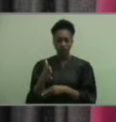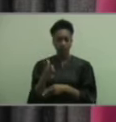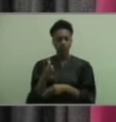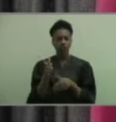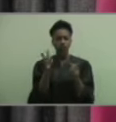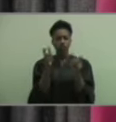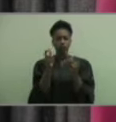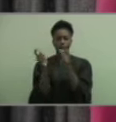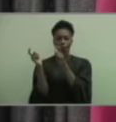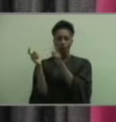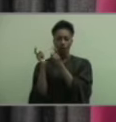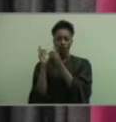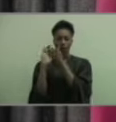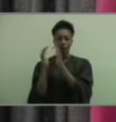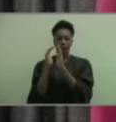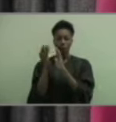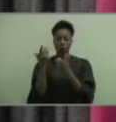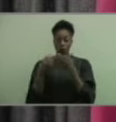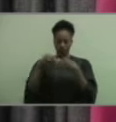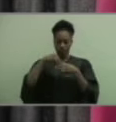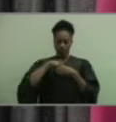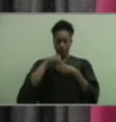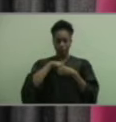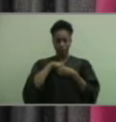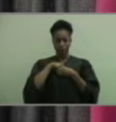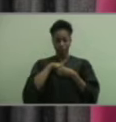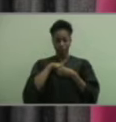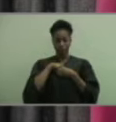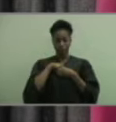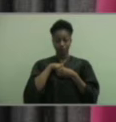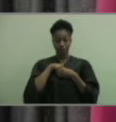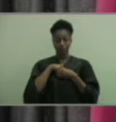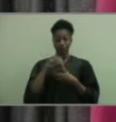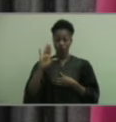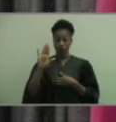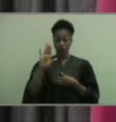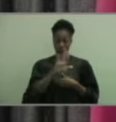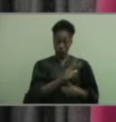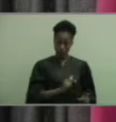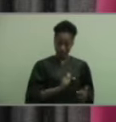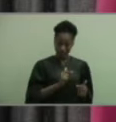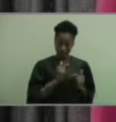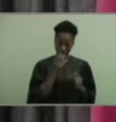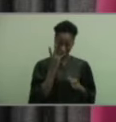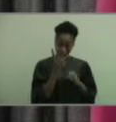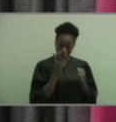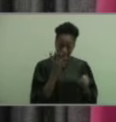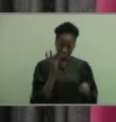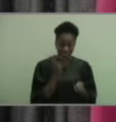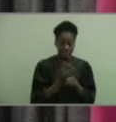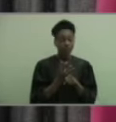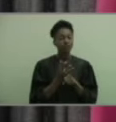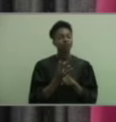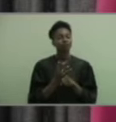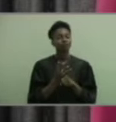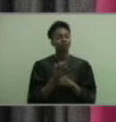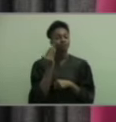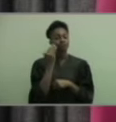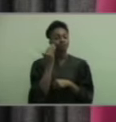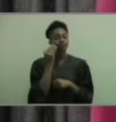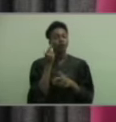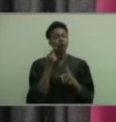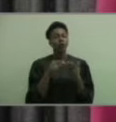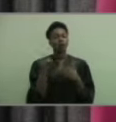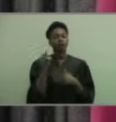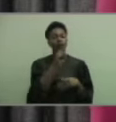compared to what lies within us. Having been a part of your lives for the past four years, I know the potential of